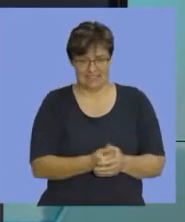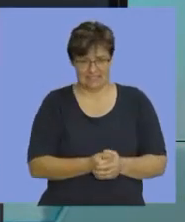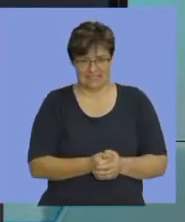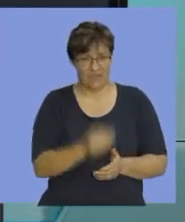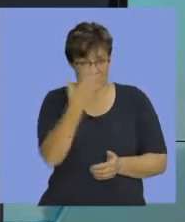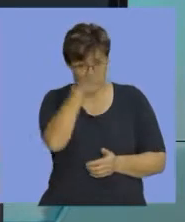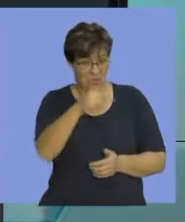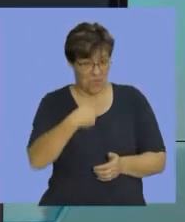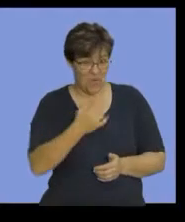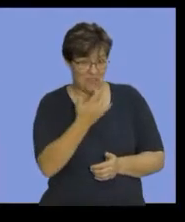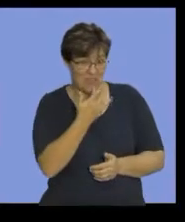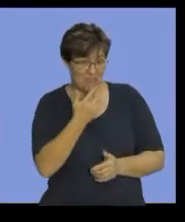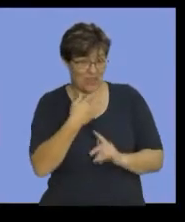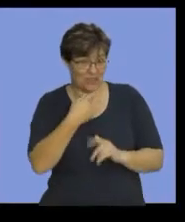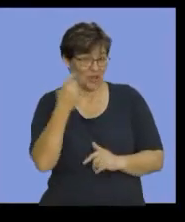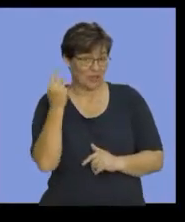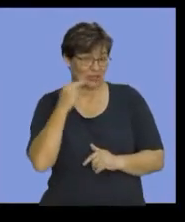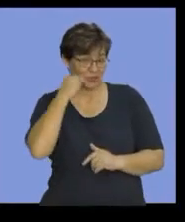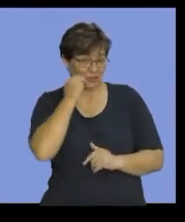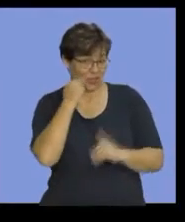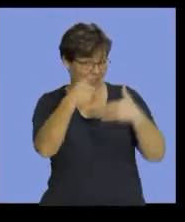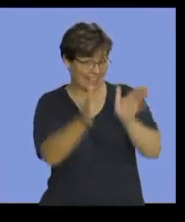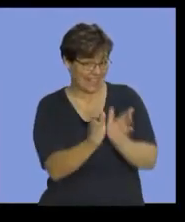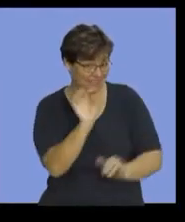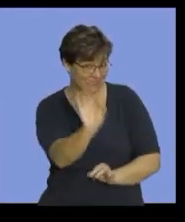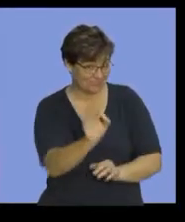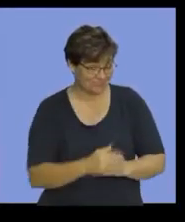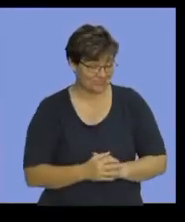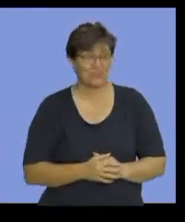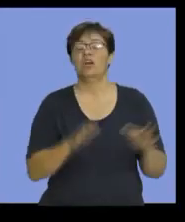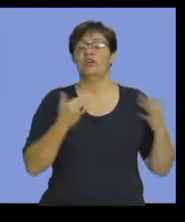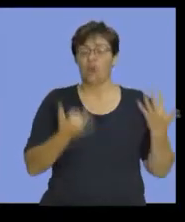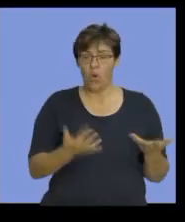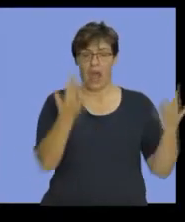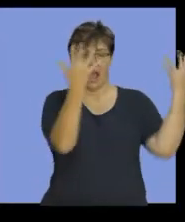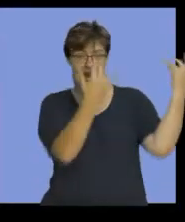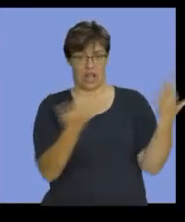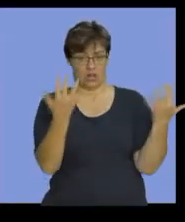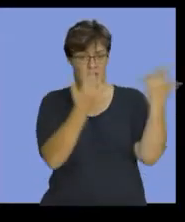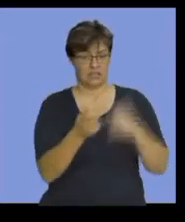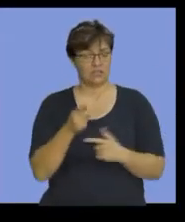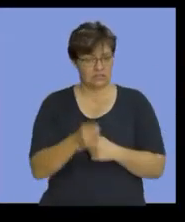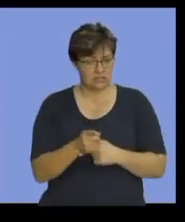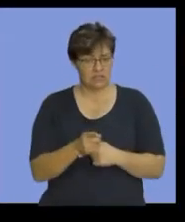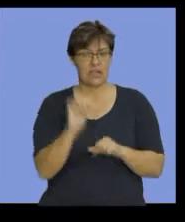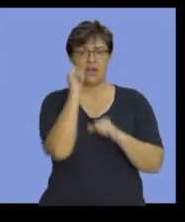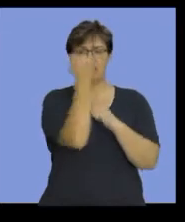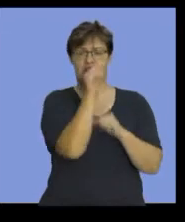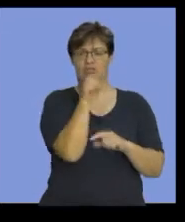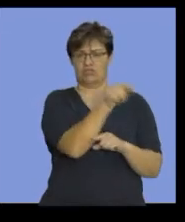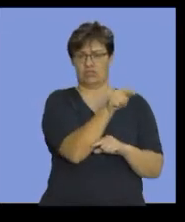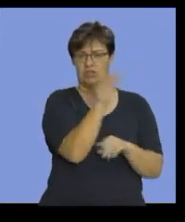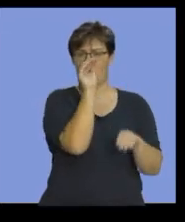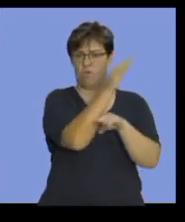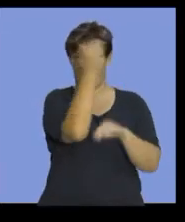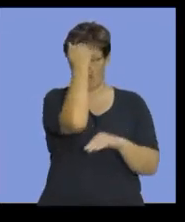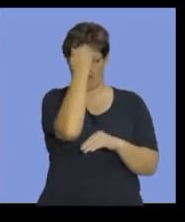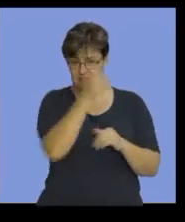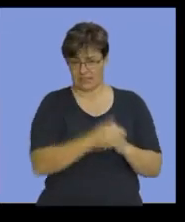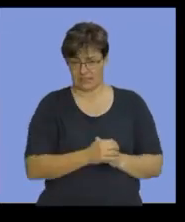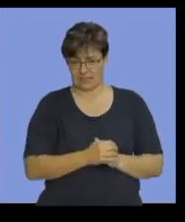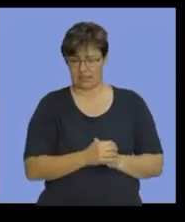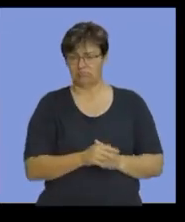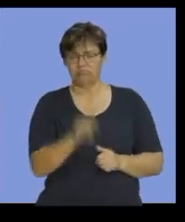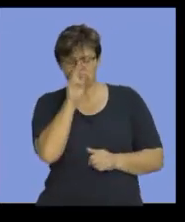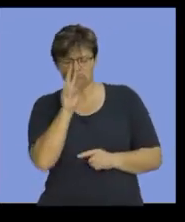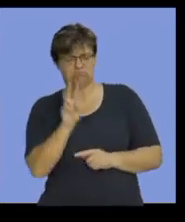my favorite. Okay. And then, obviously, you're also asked to calculate the factory overhead. Okay. Let's look